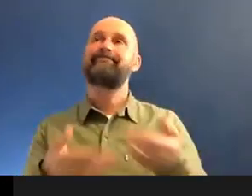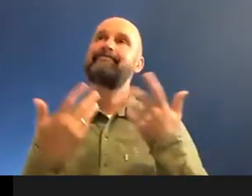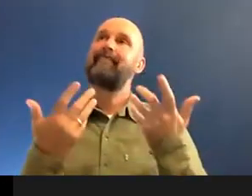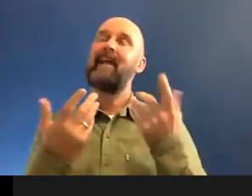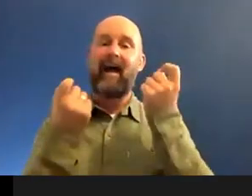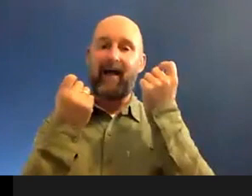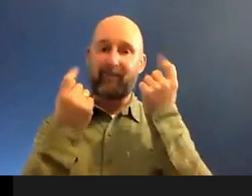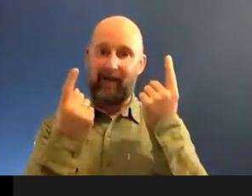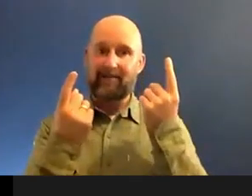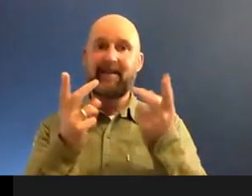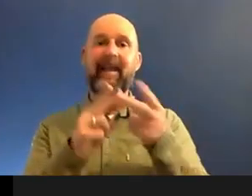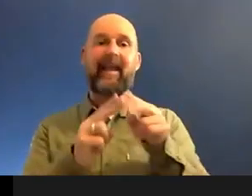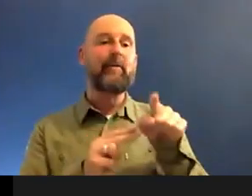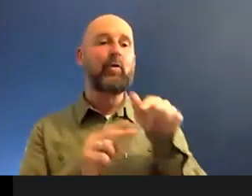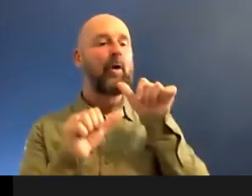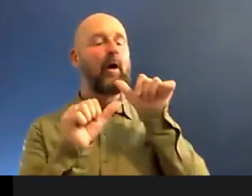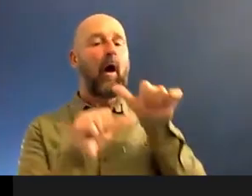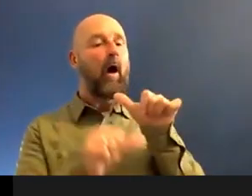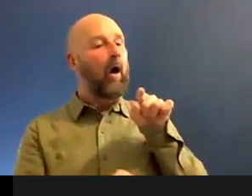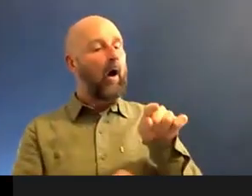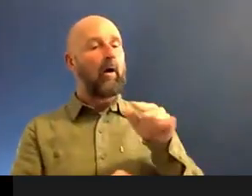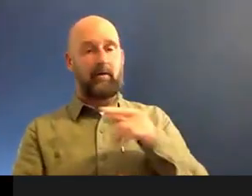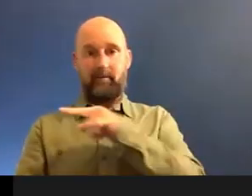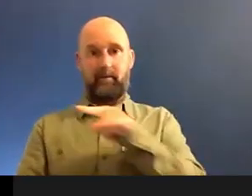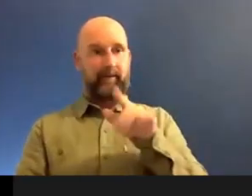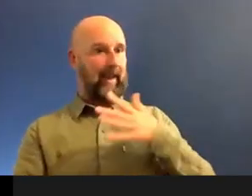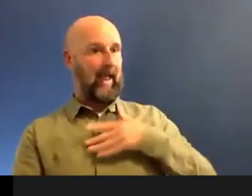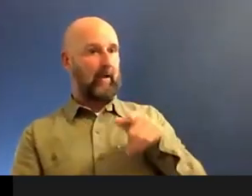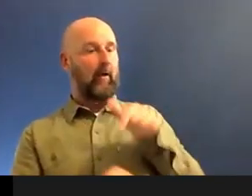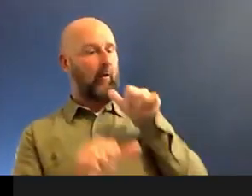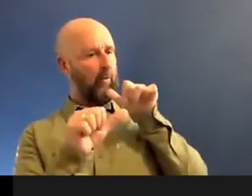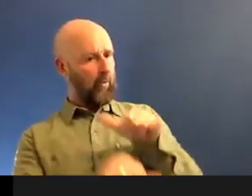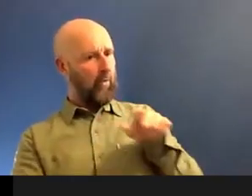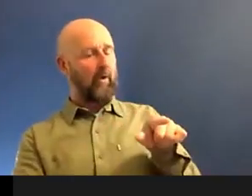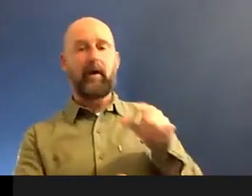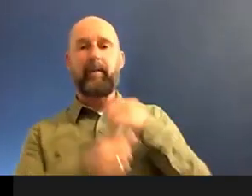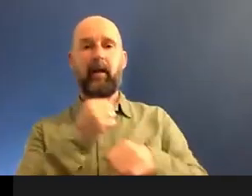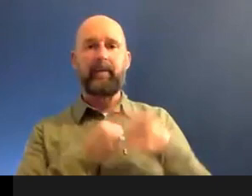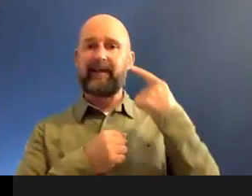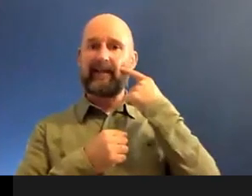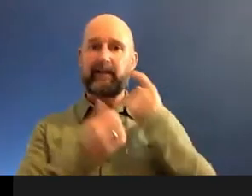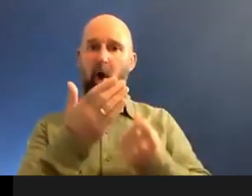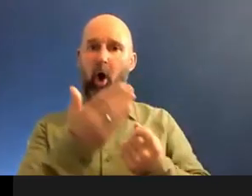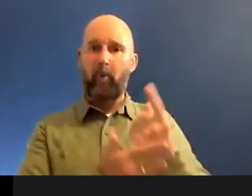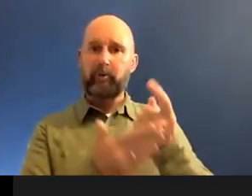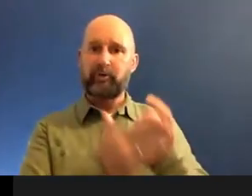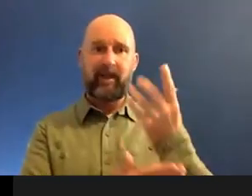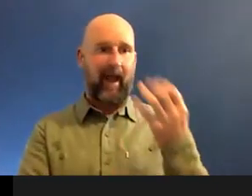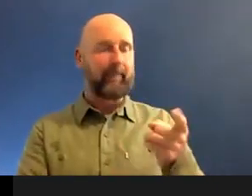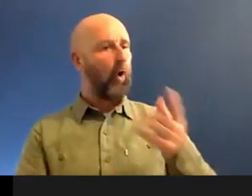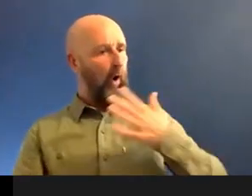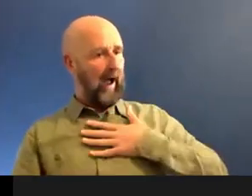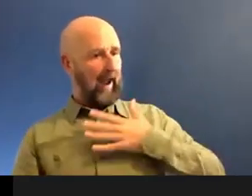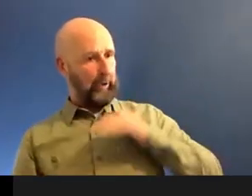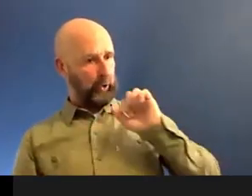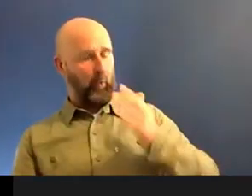realised if you're the flavour of the month, things, doors open a lot more easier. No matter what